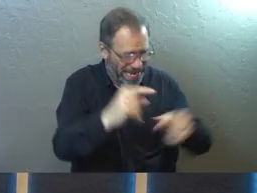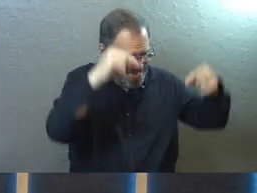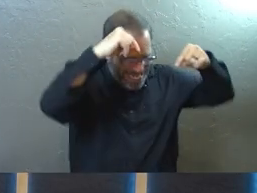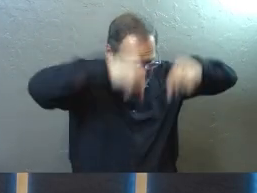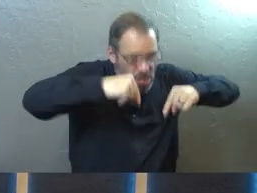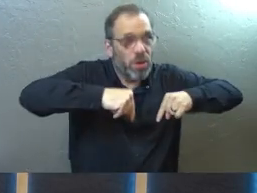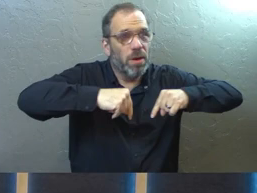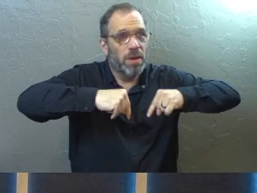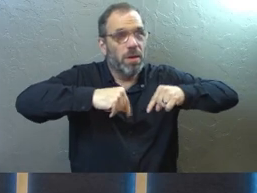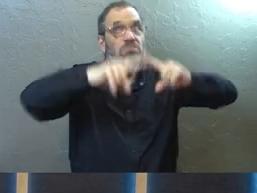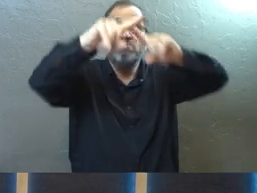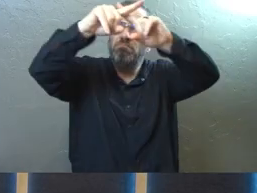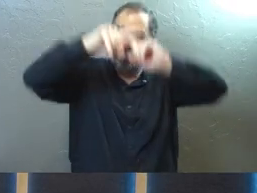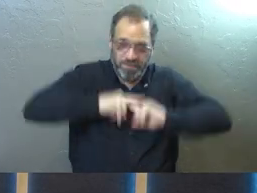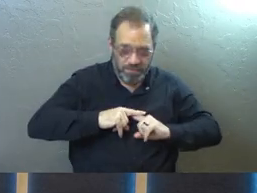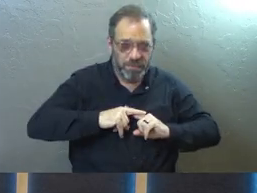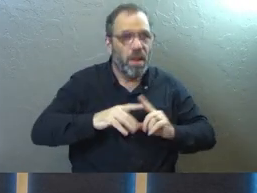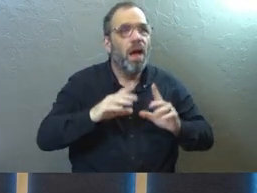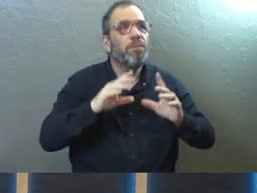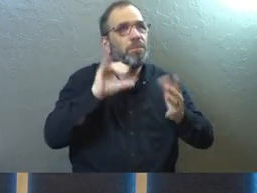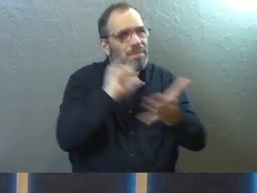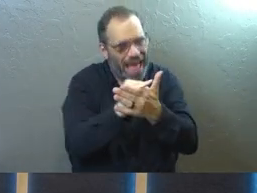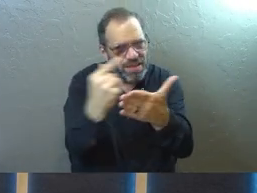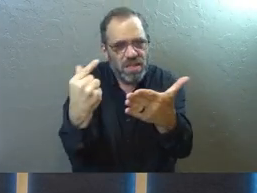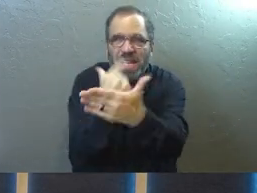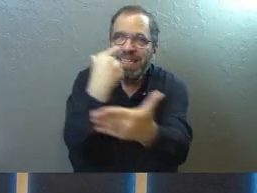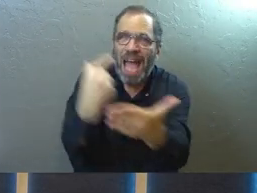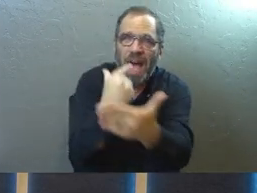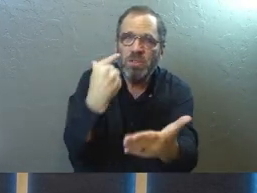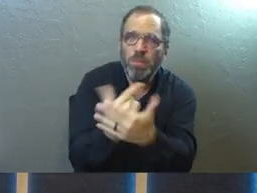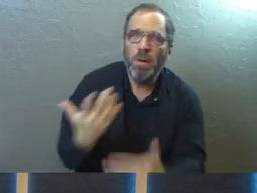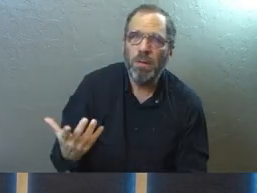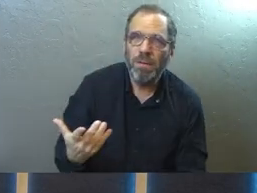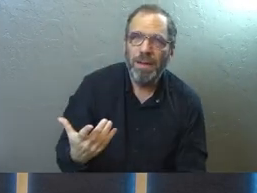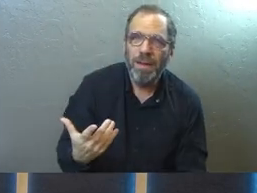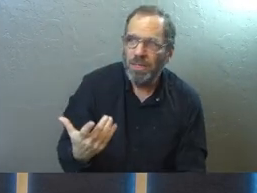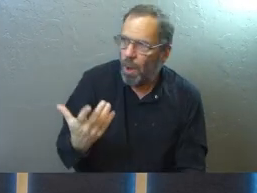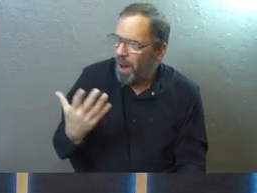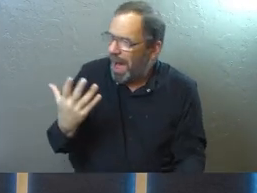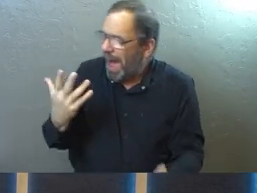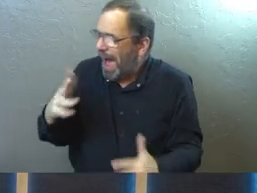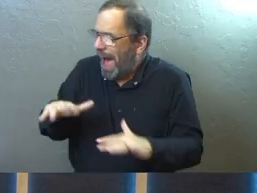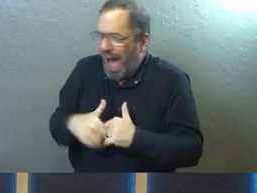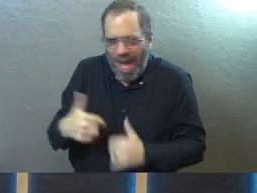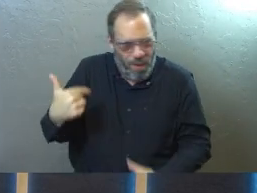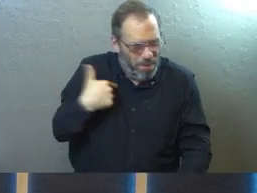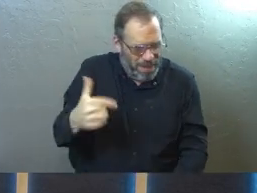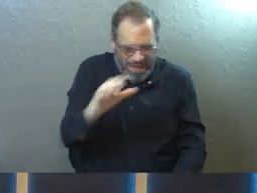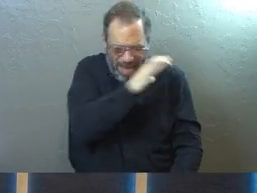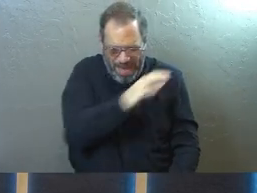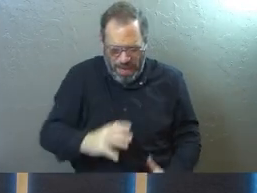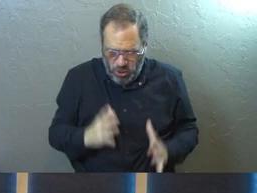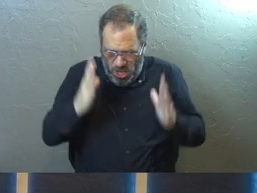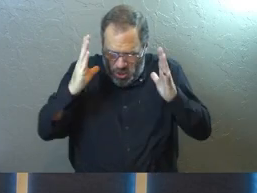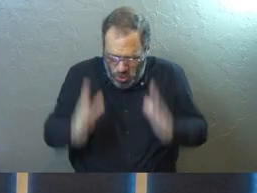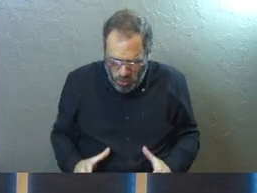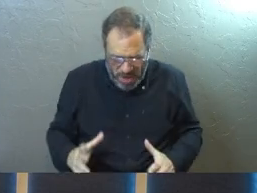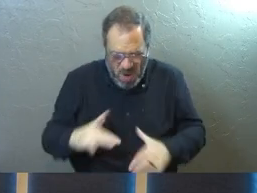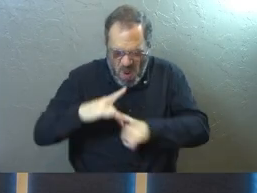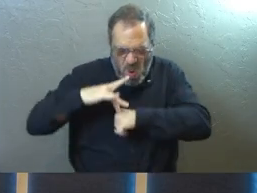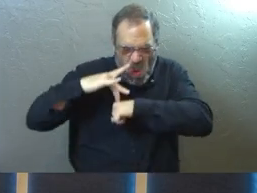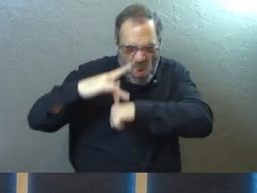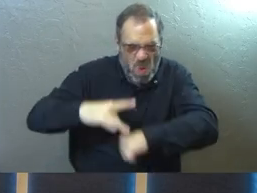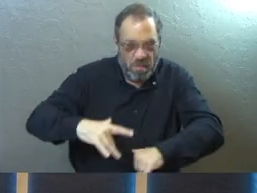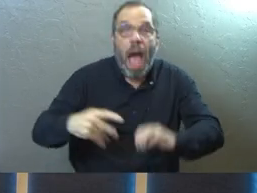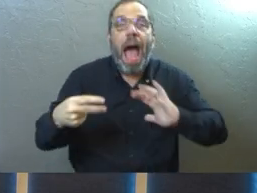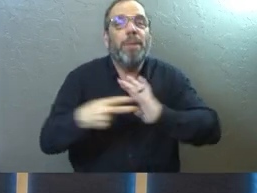back here. And that's the, that's the gospel itself. So how in the world could we as Christians ever hold on